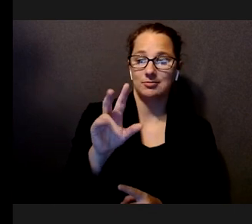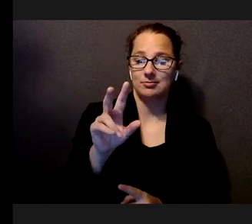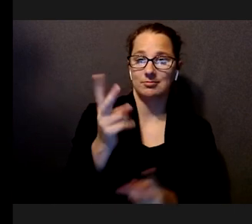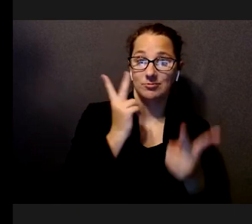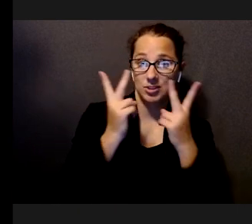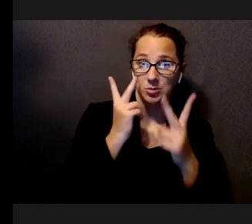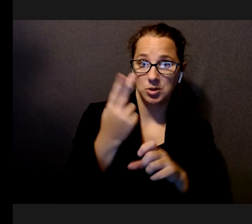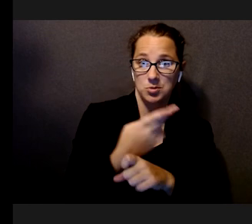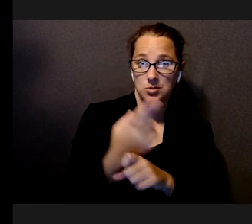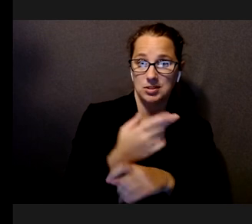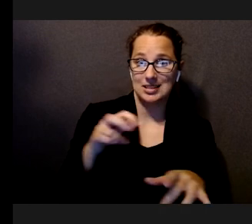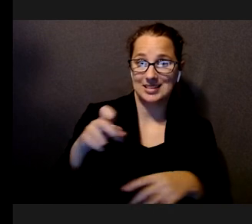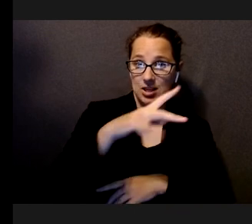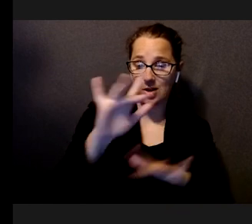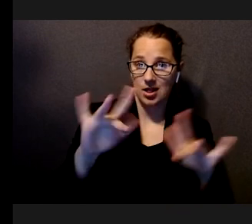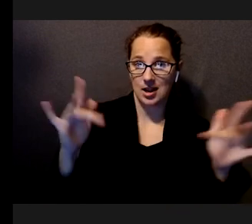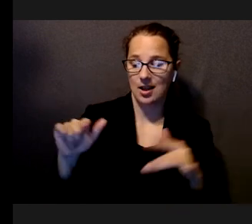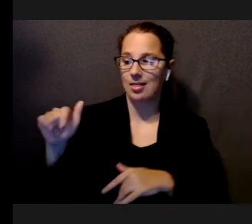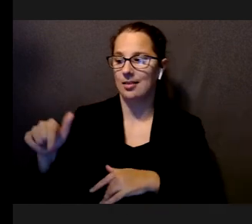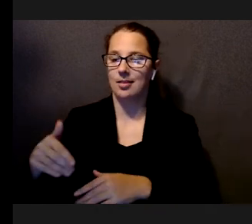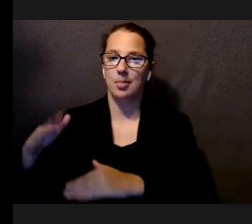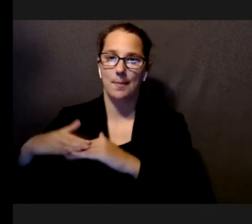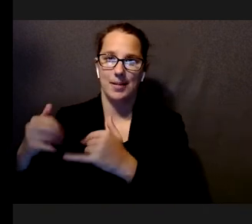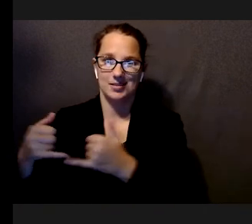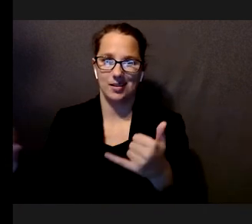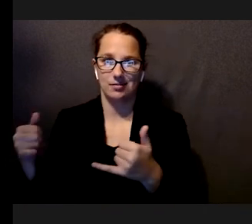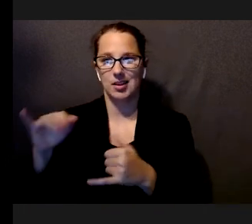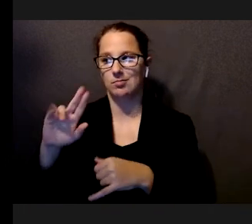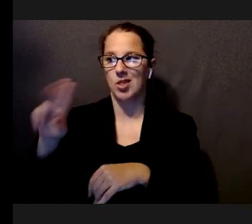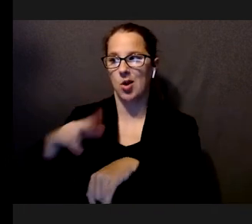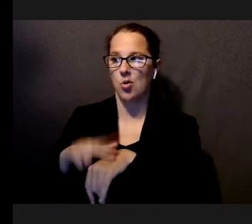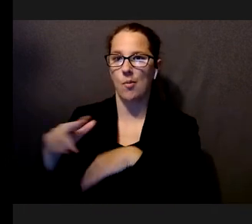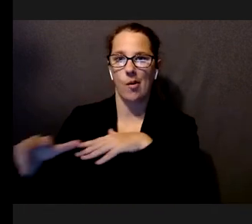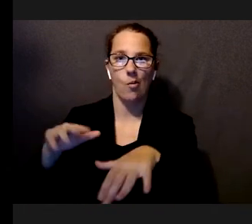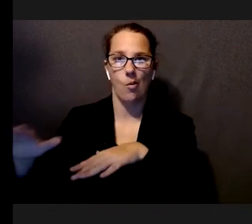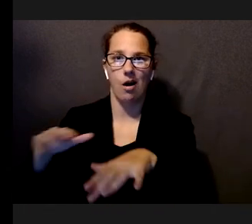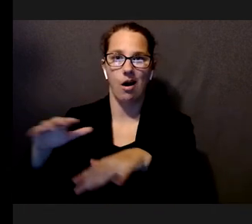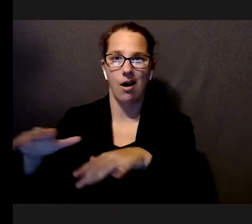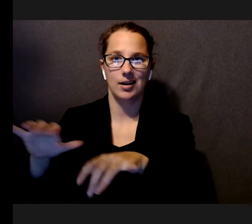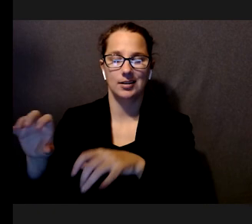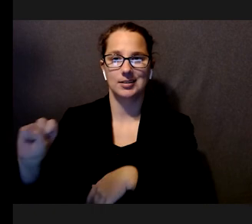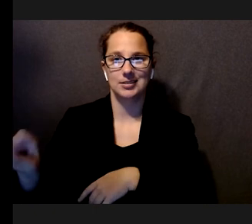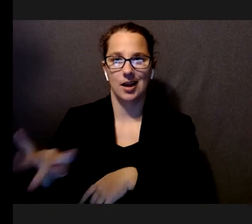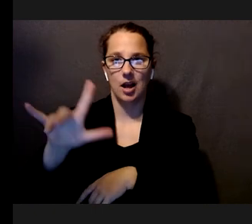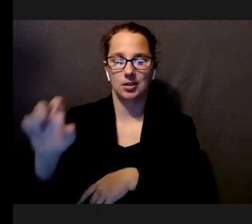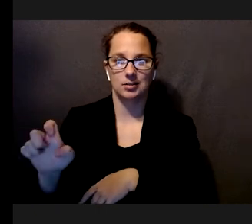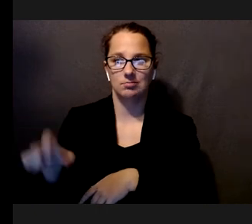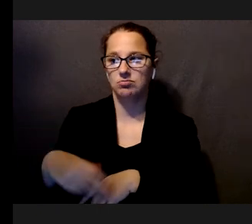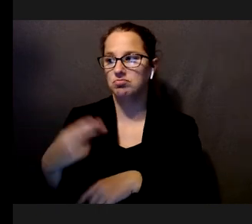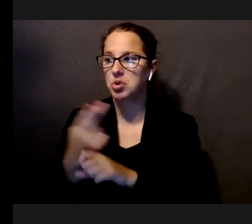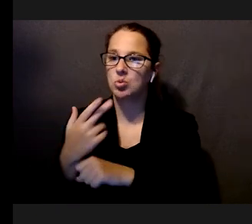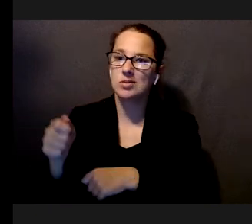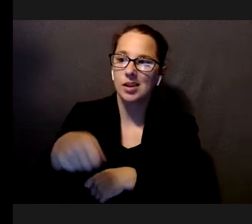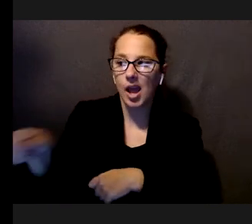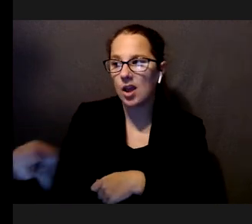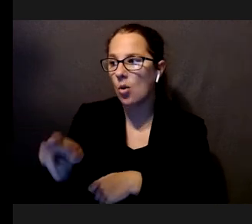was their typical walking method. So, if they used a cane, we had them use a cane, or if they did not use a cane or